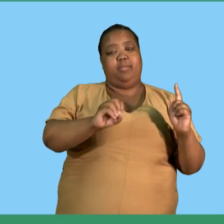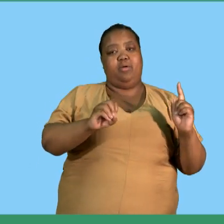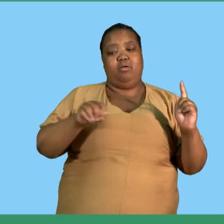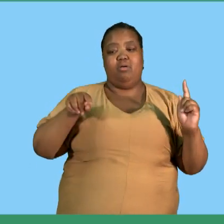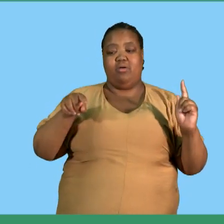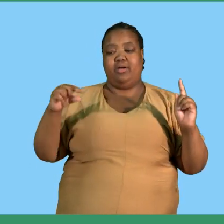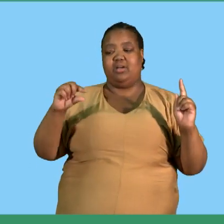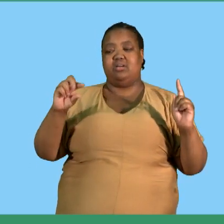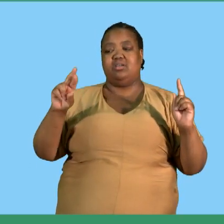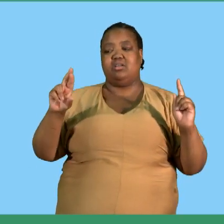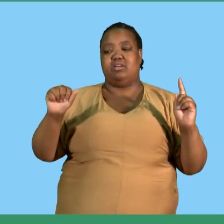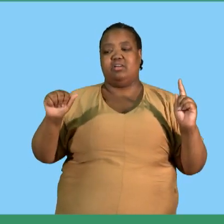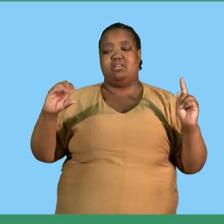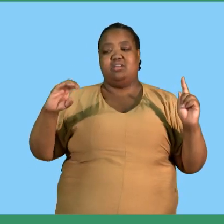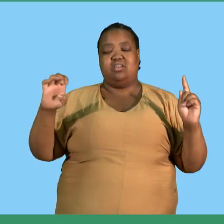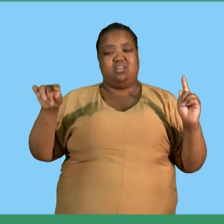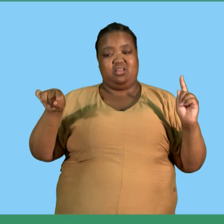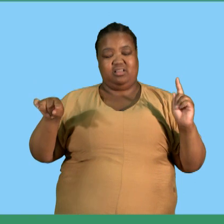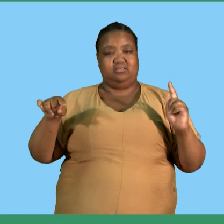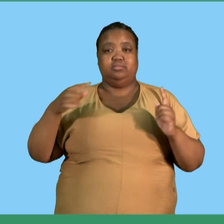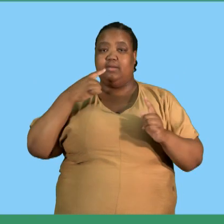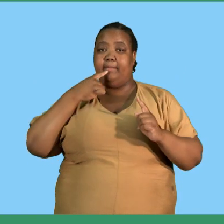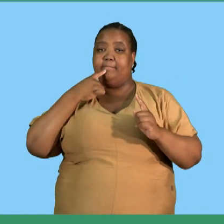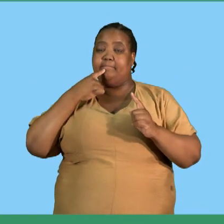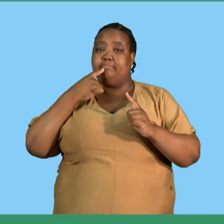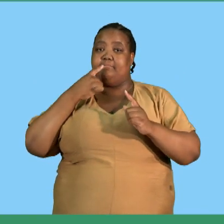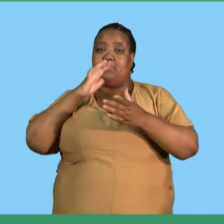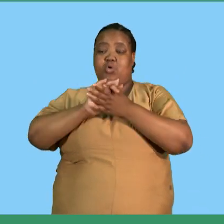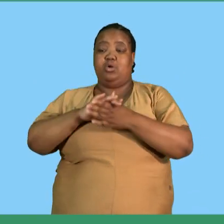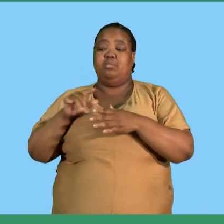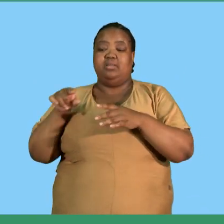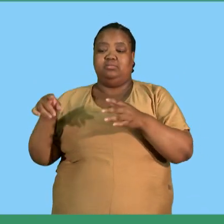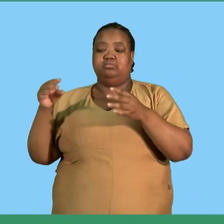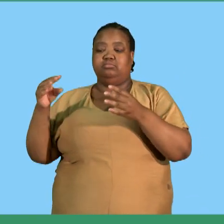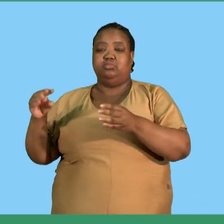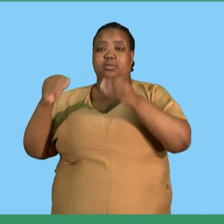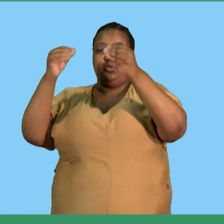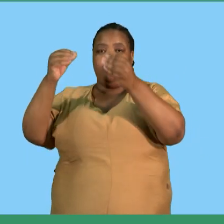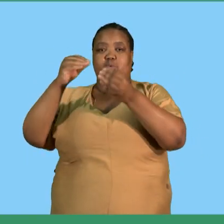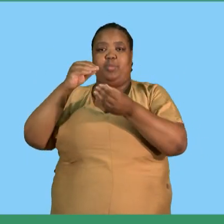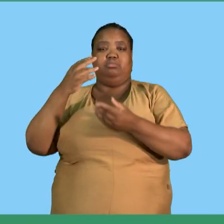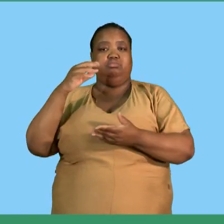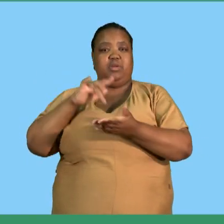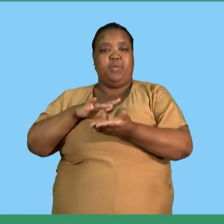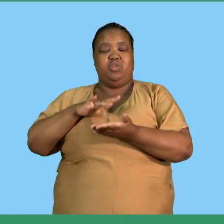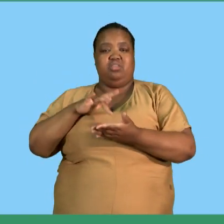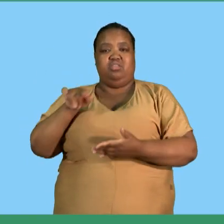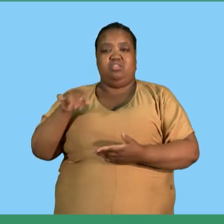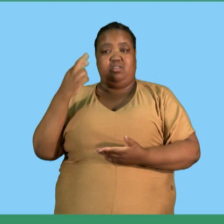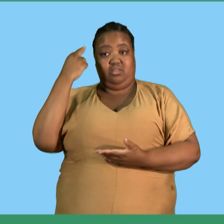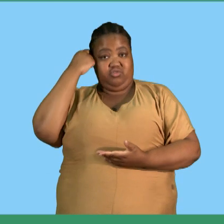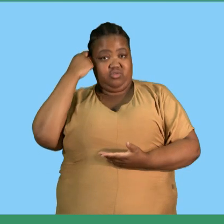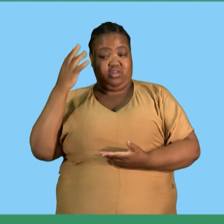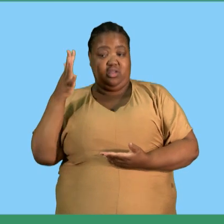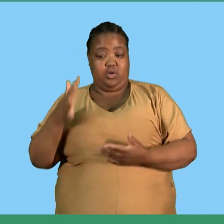grace a position as the new secretary if she would have a relationship with him so sexual